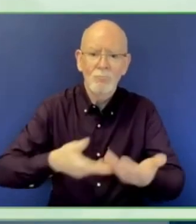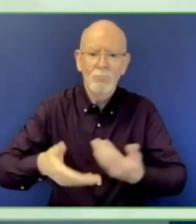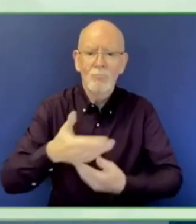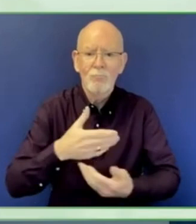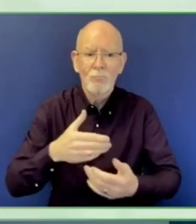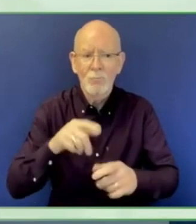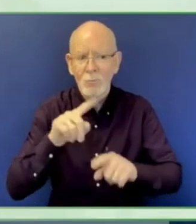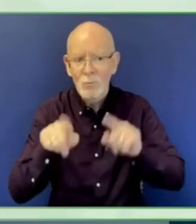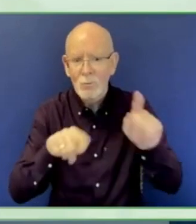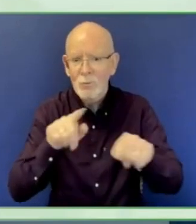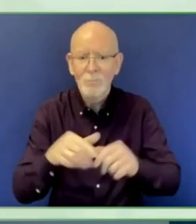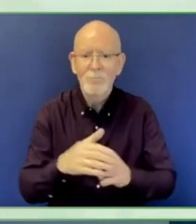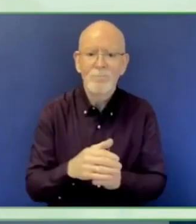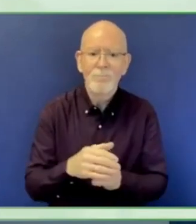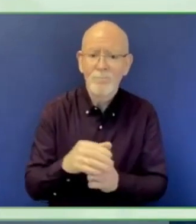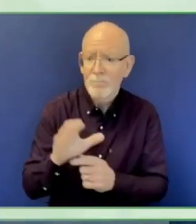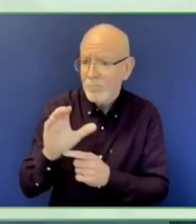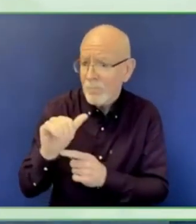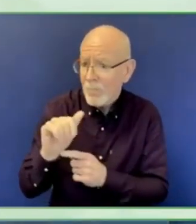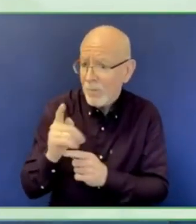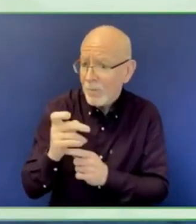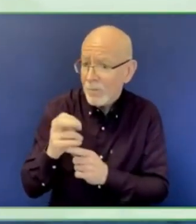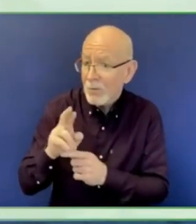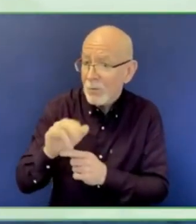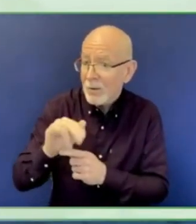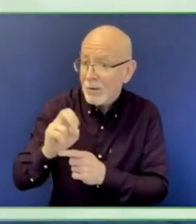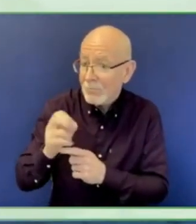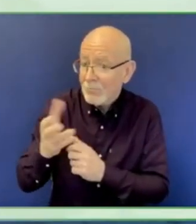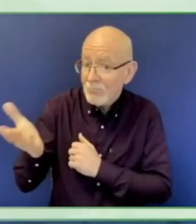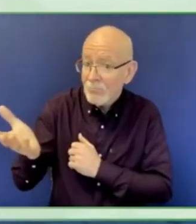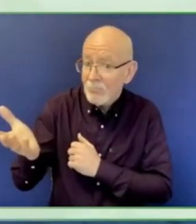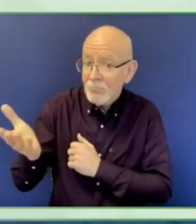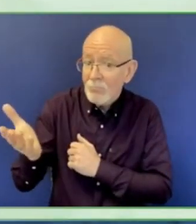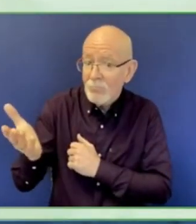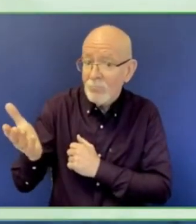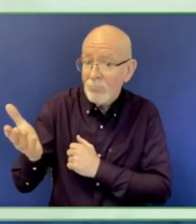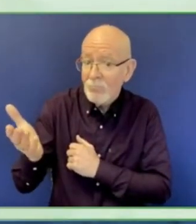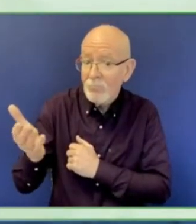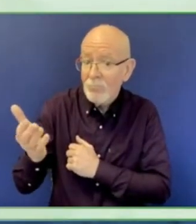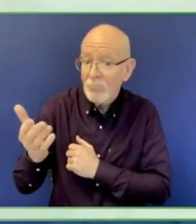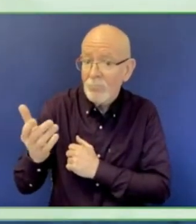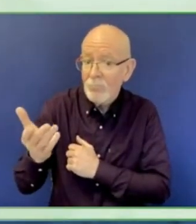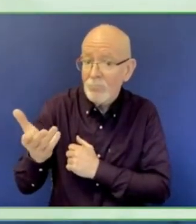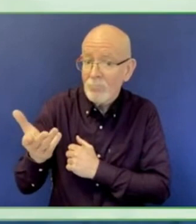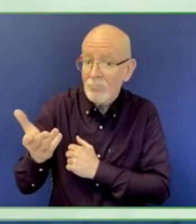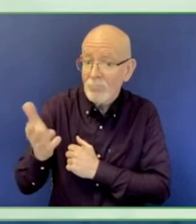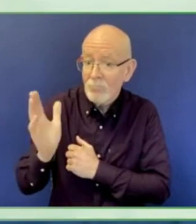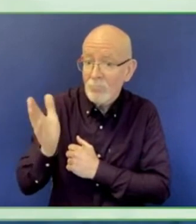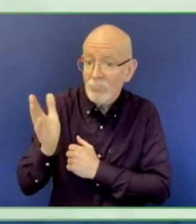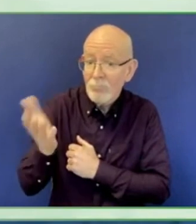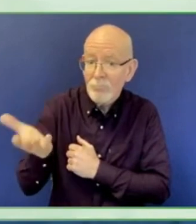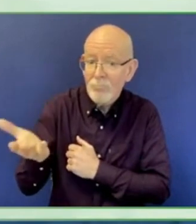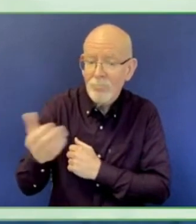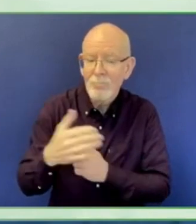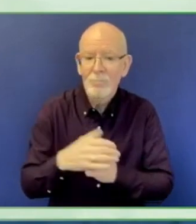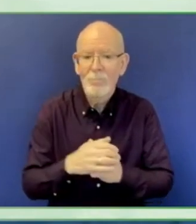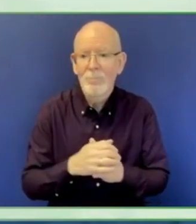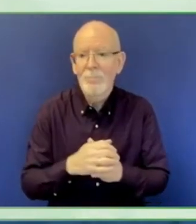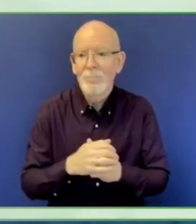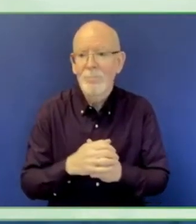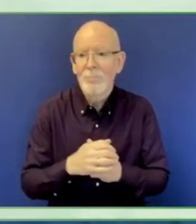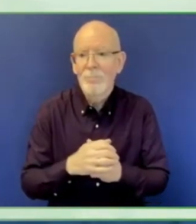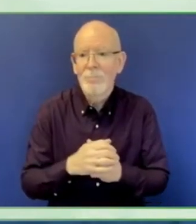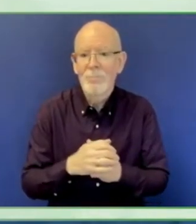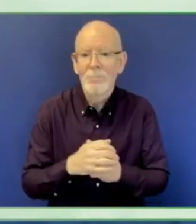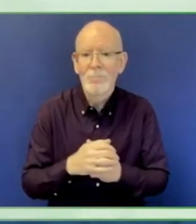so I'll do my best. I'm Cathy Holloway. I'm the Academic Director of the Global Disability Innovation Hub, and for those who like